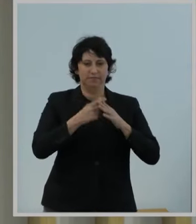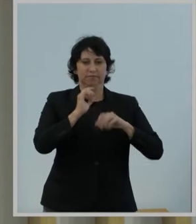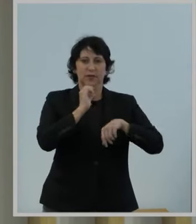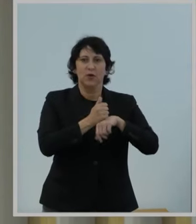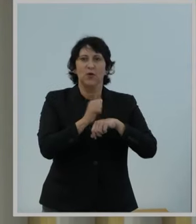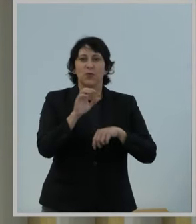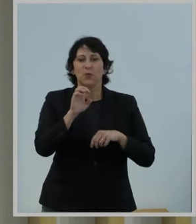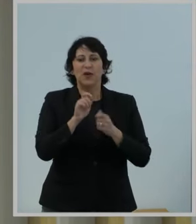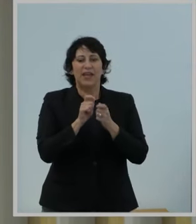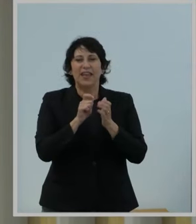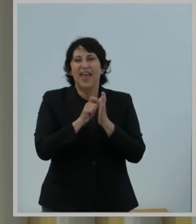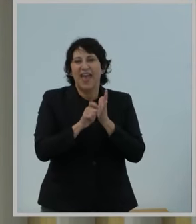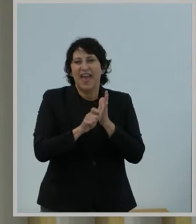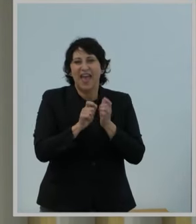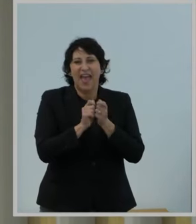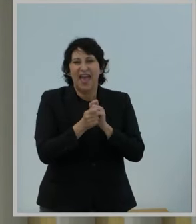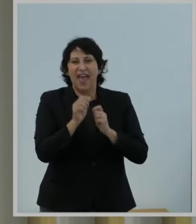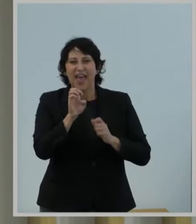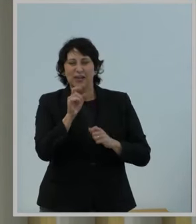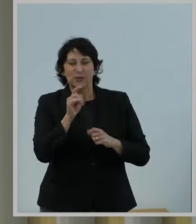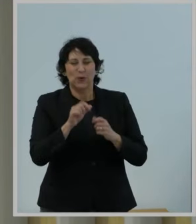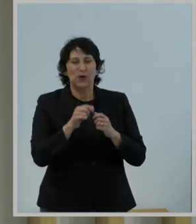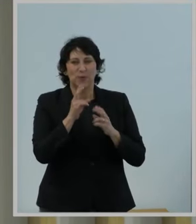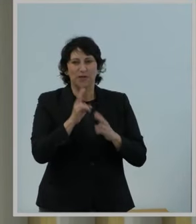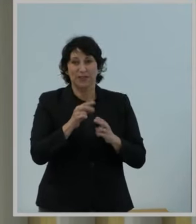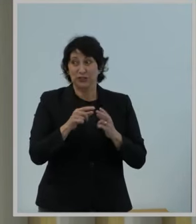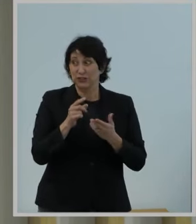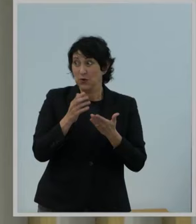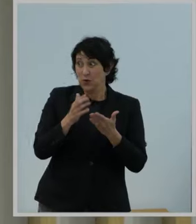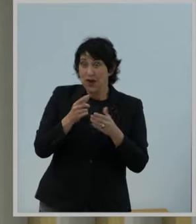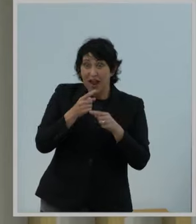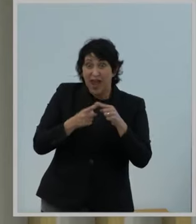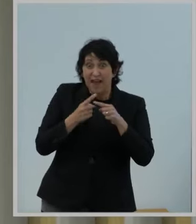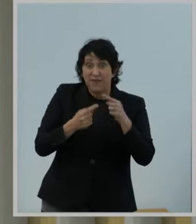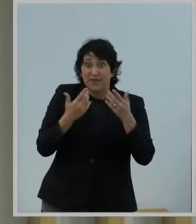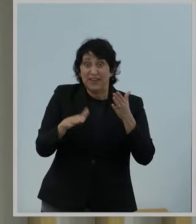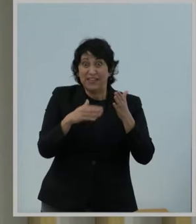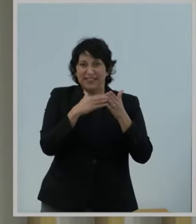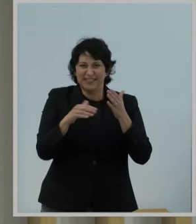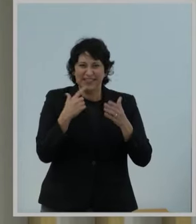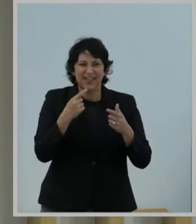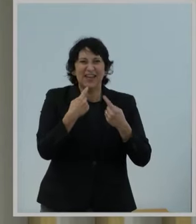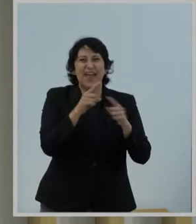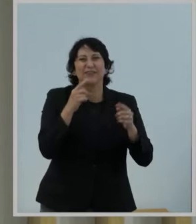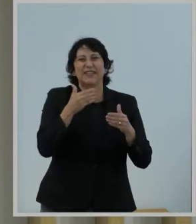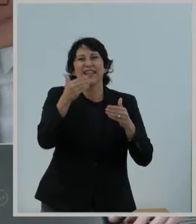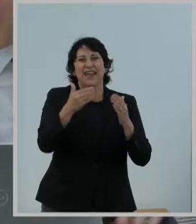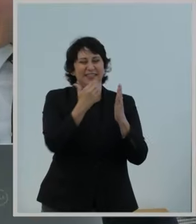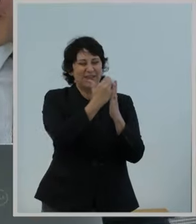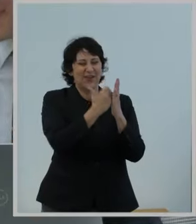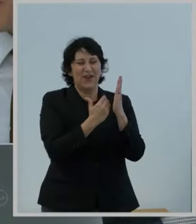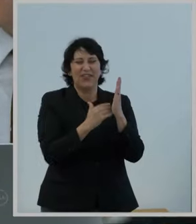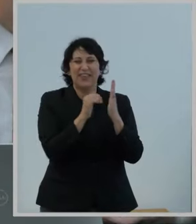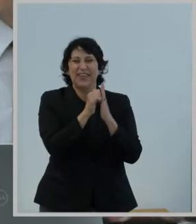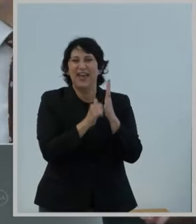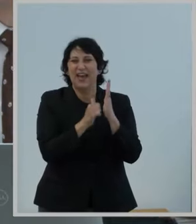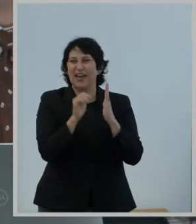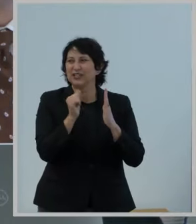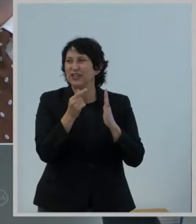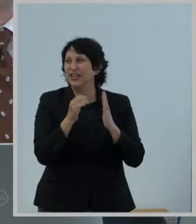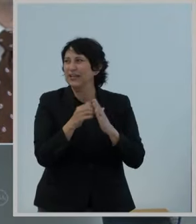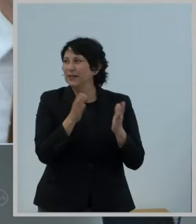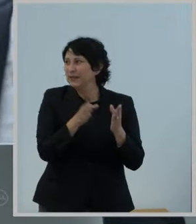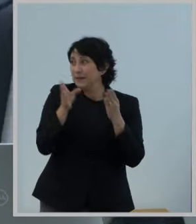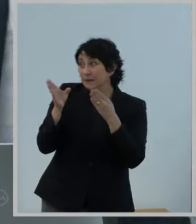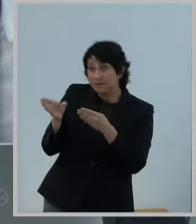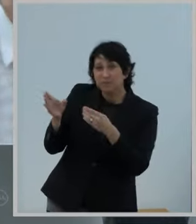privileges as requested. Madam Secretary, we're halfway there, so please announce the next item on today's agenda. Madam Chairwoman and